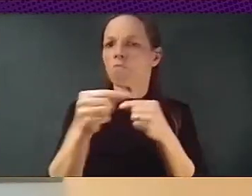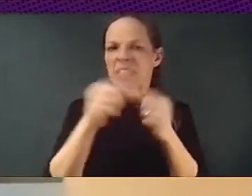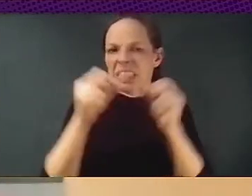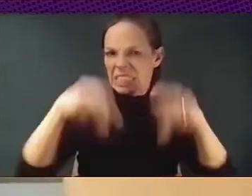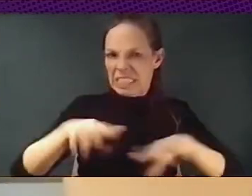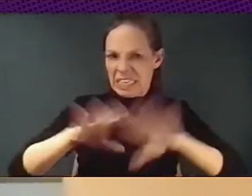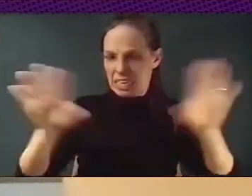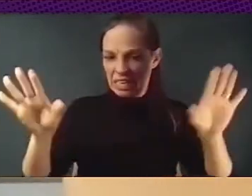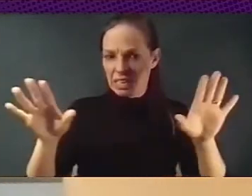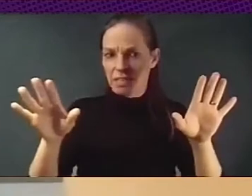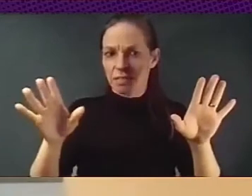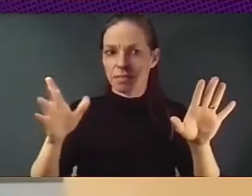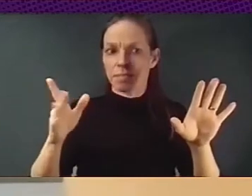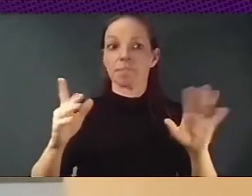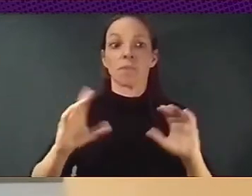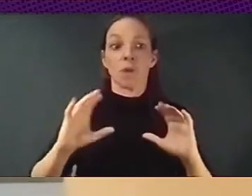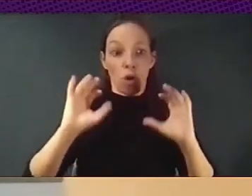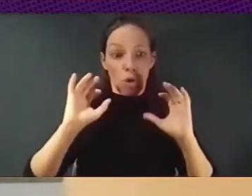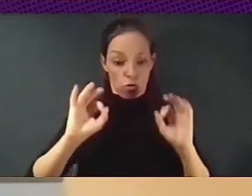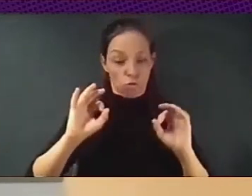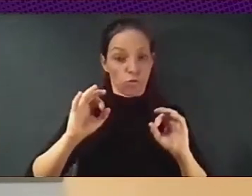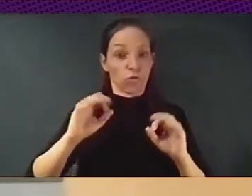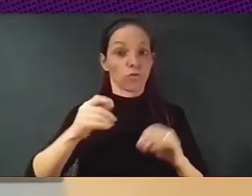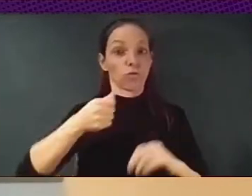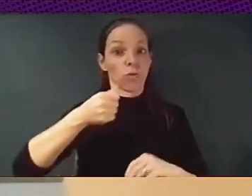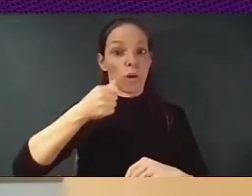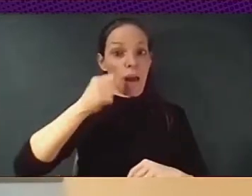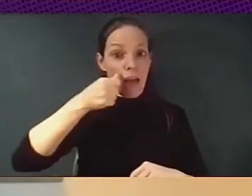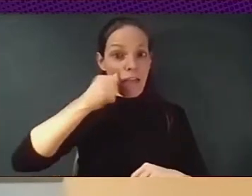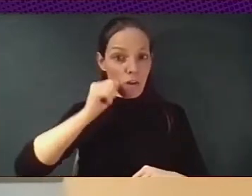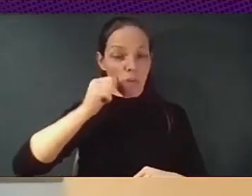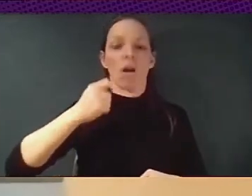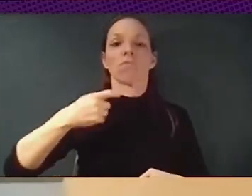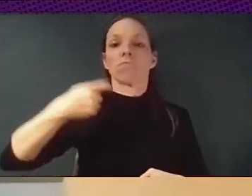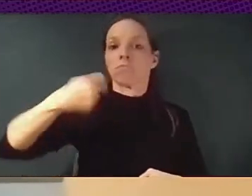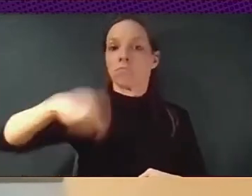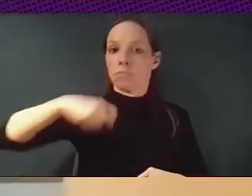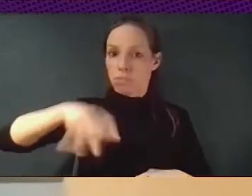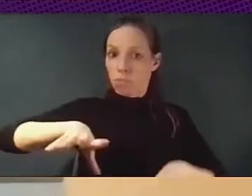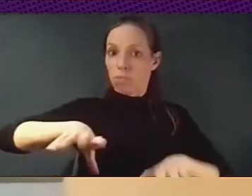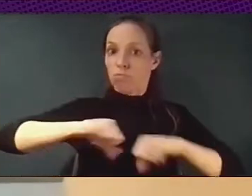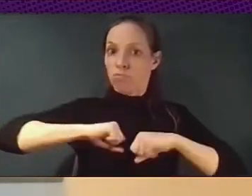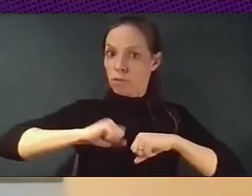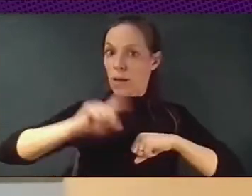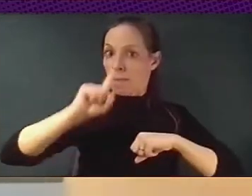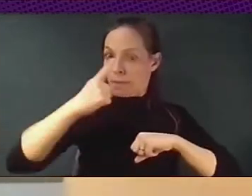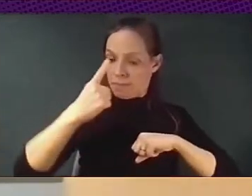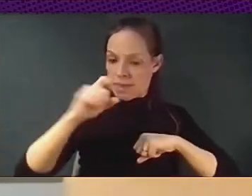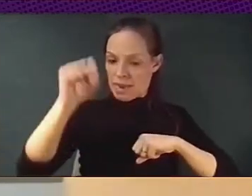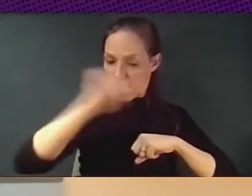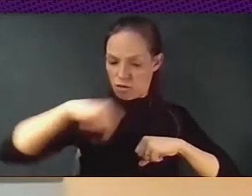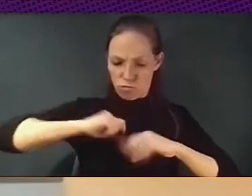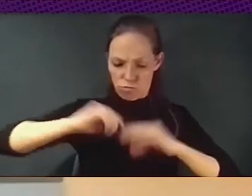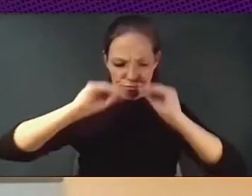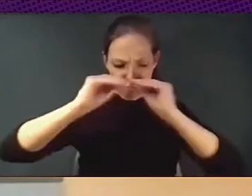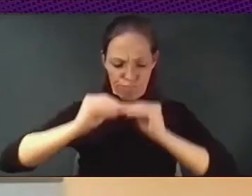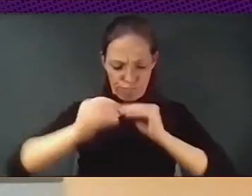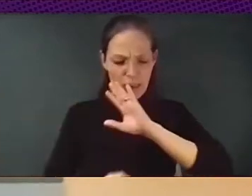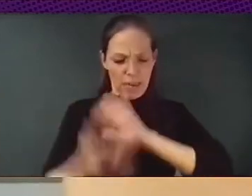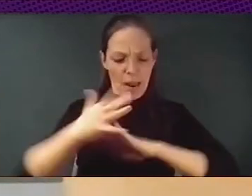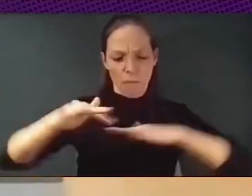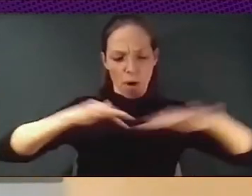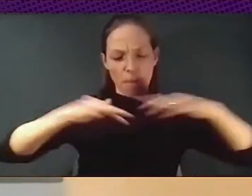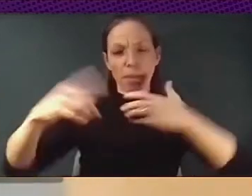shaping a large scale participatory movement where, you know, people were going in the streets, doing citizen assemblies,